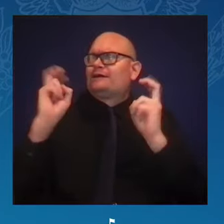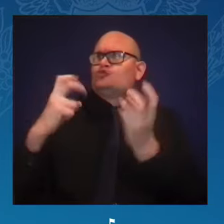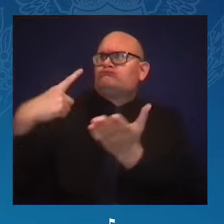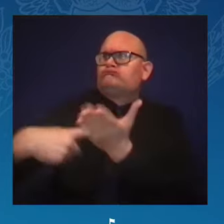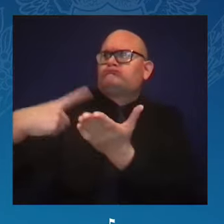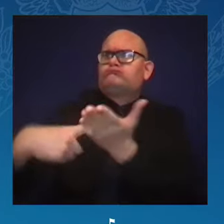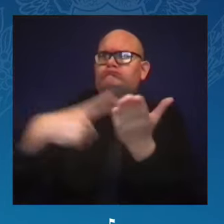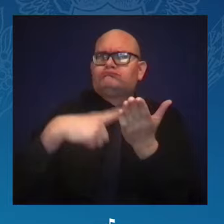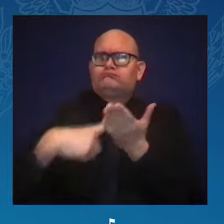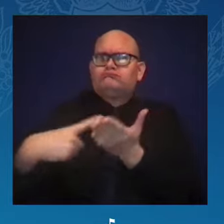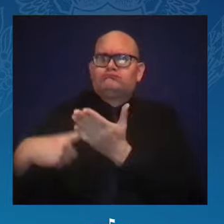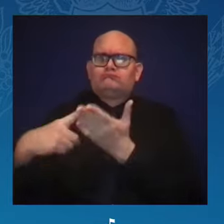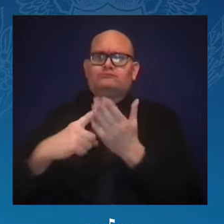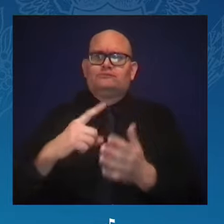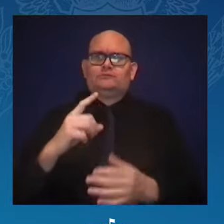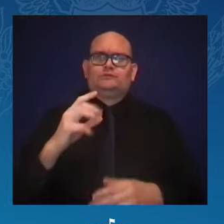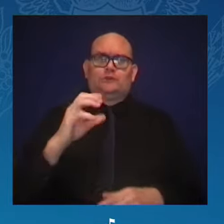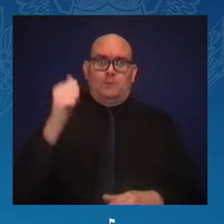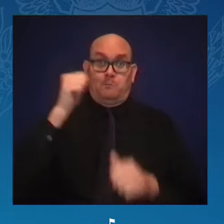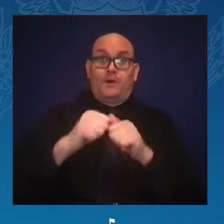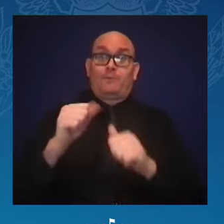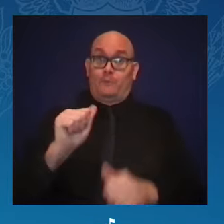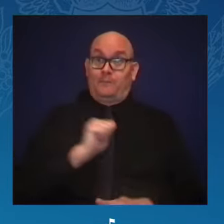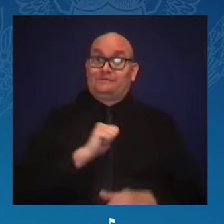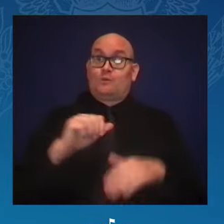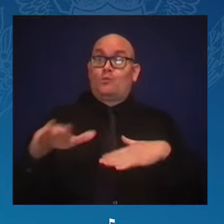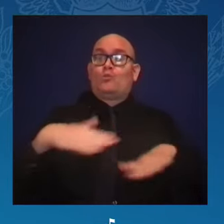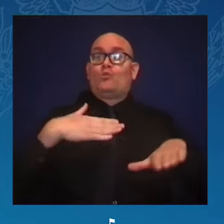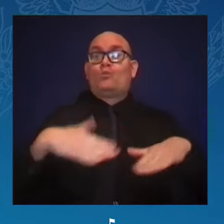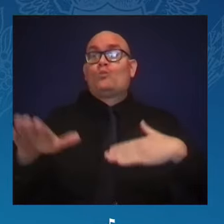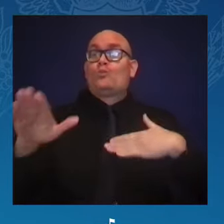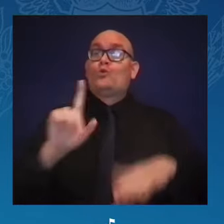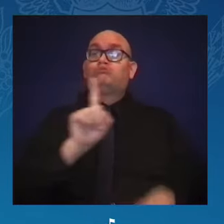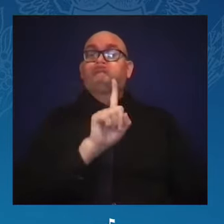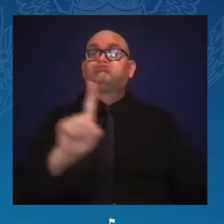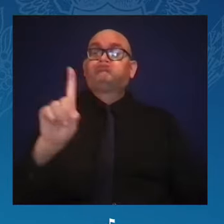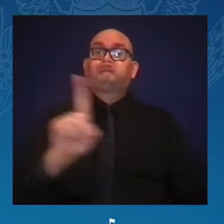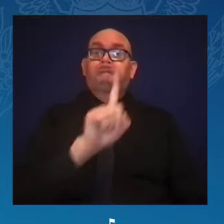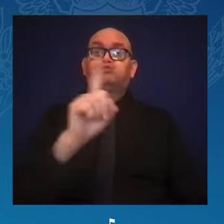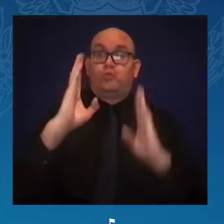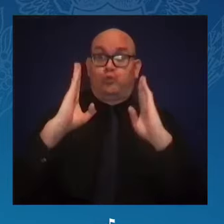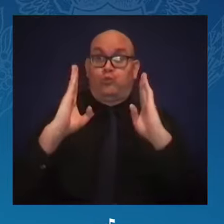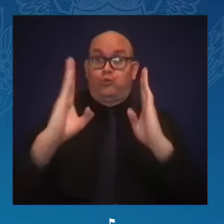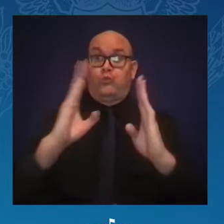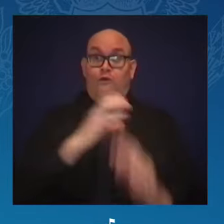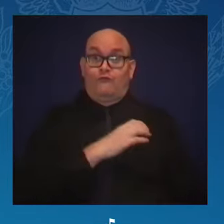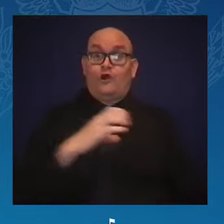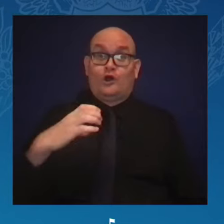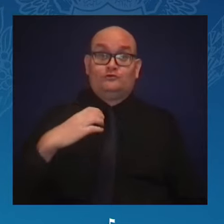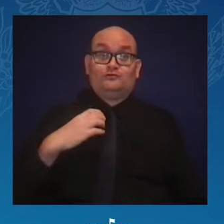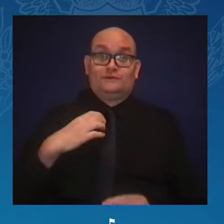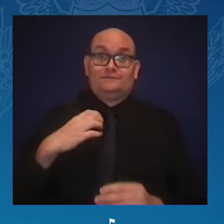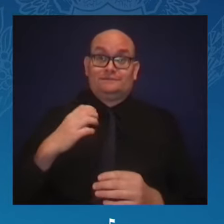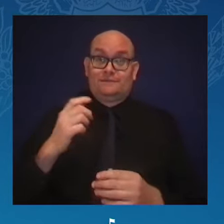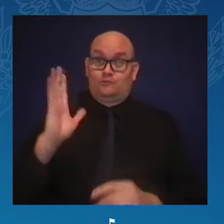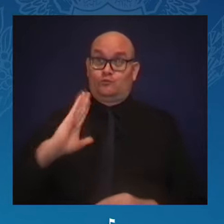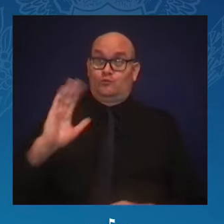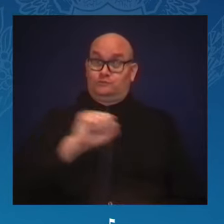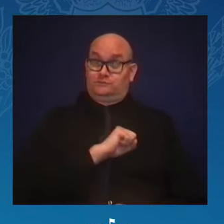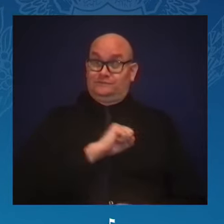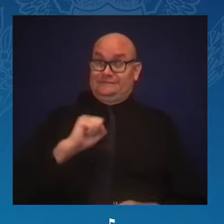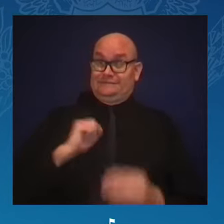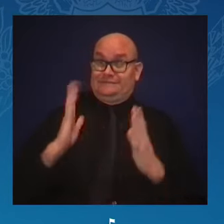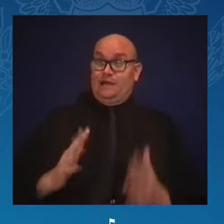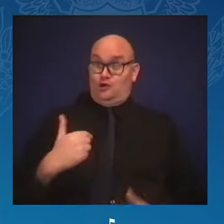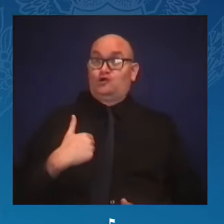States Senator to see that powerful sea of red, and then to joyfully host the California